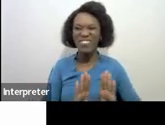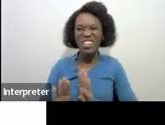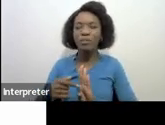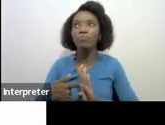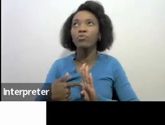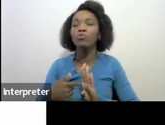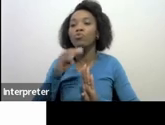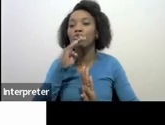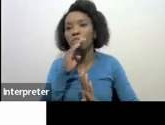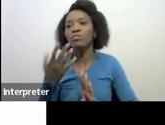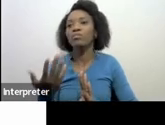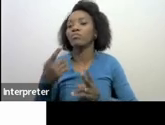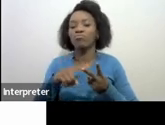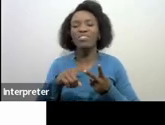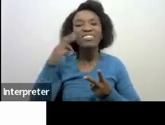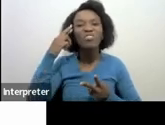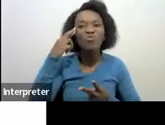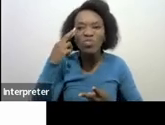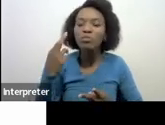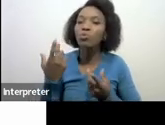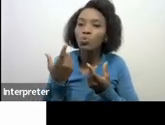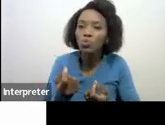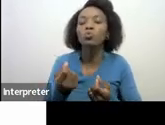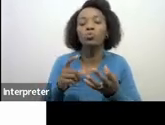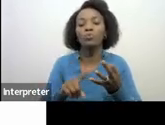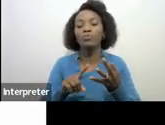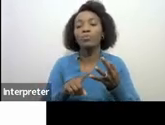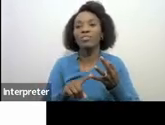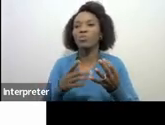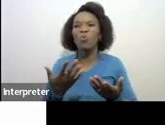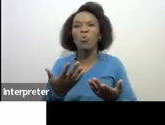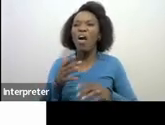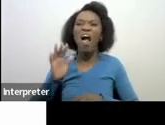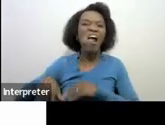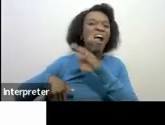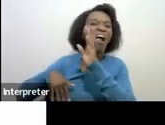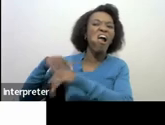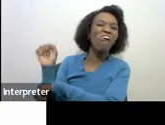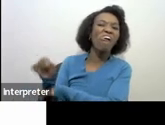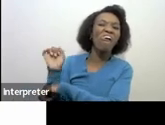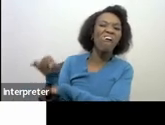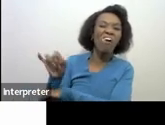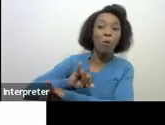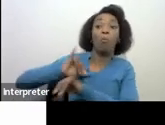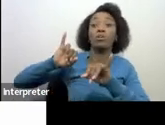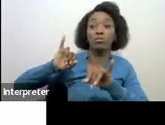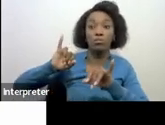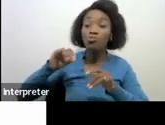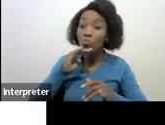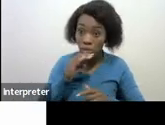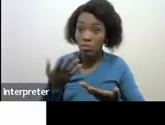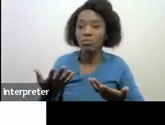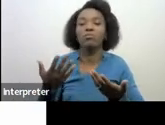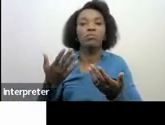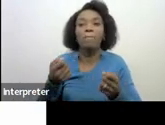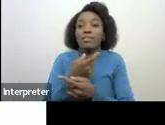reasonable cannot take it intentional tax gross negligence those are the behaviors that causes us to make this default right so there must be